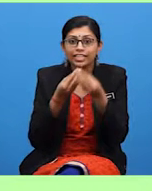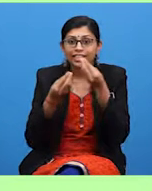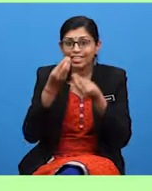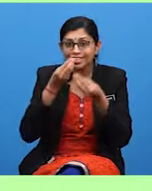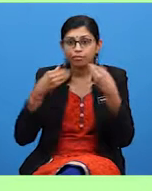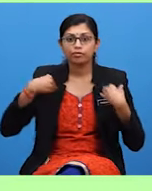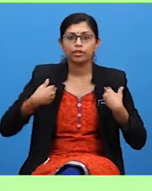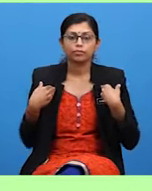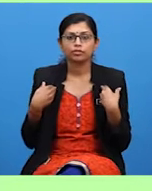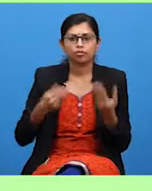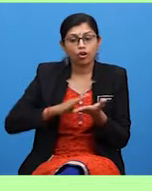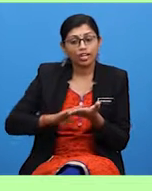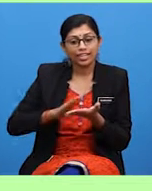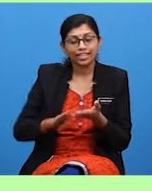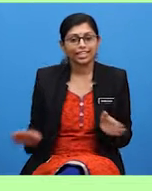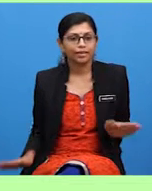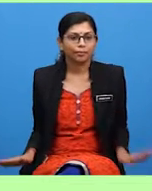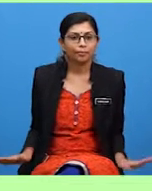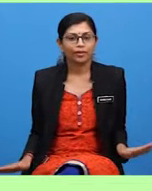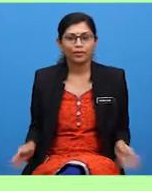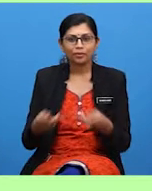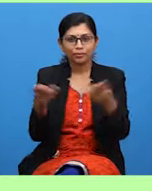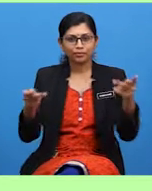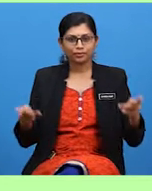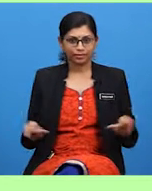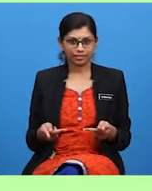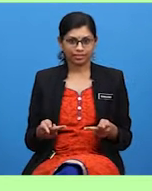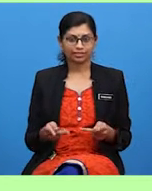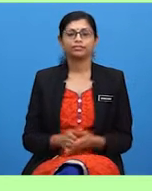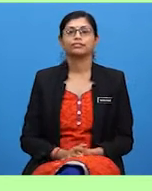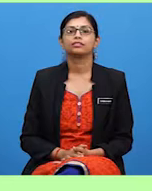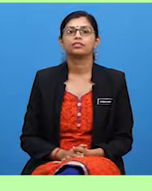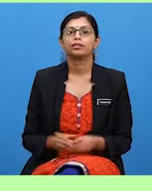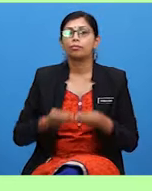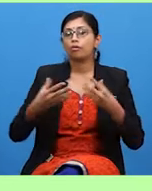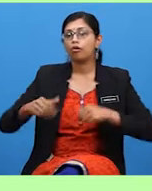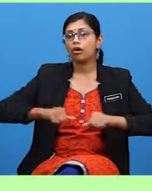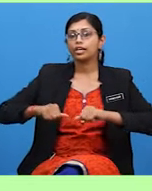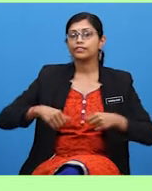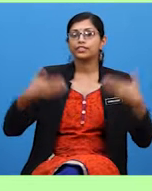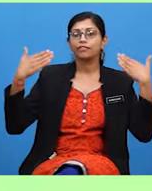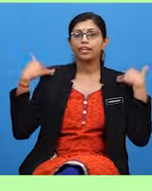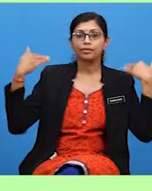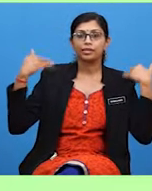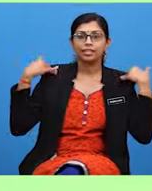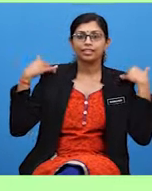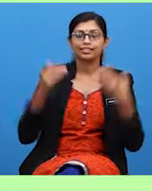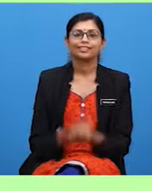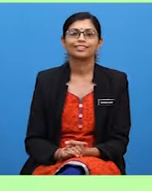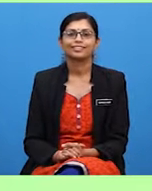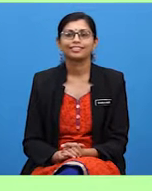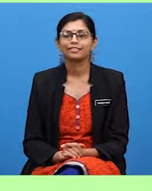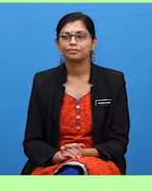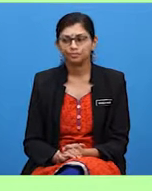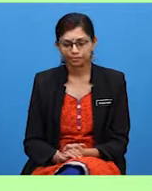some of the animals or cleaning the penguin pool. More activities available.